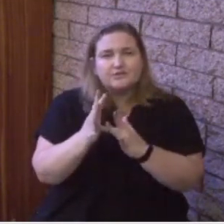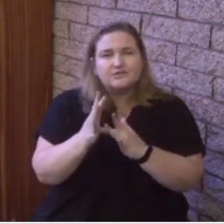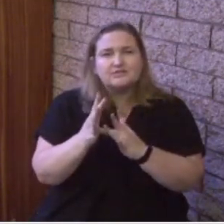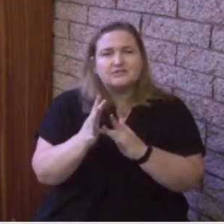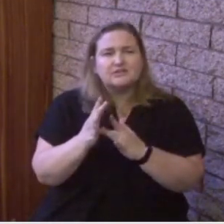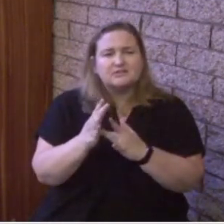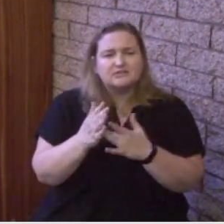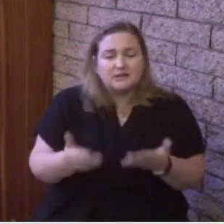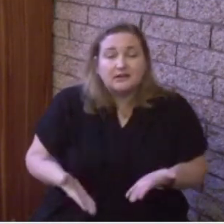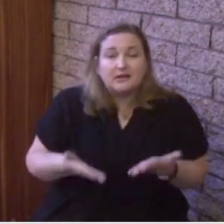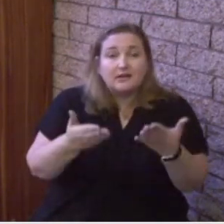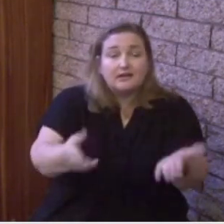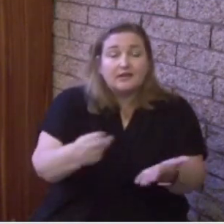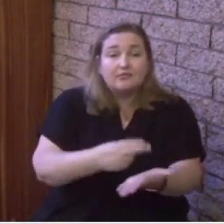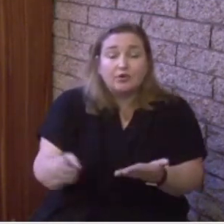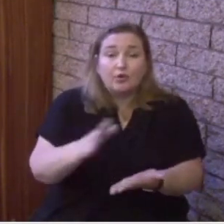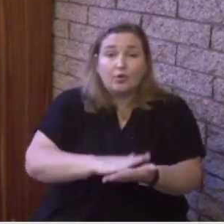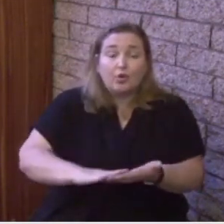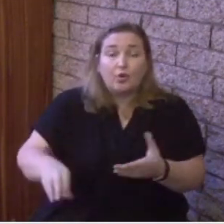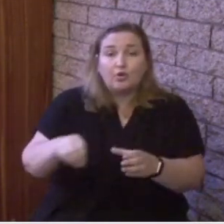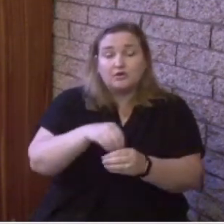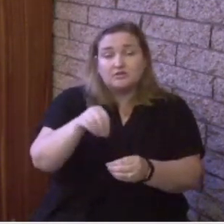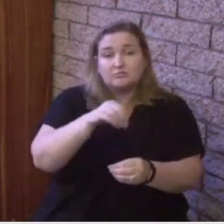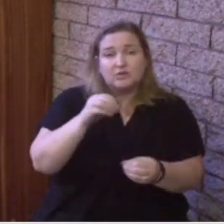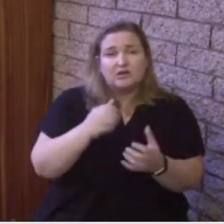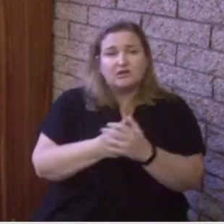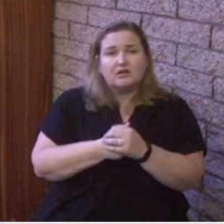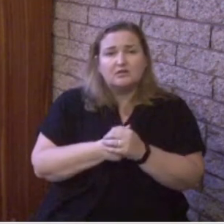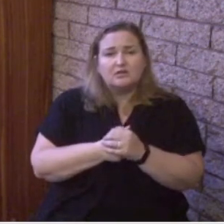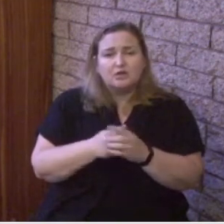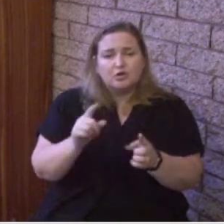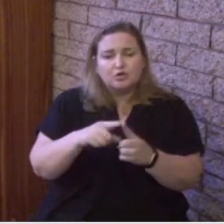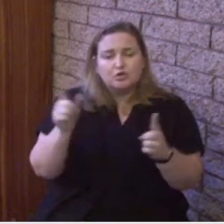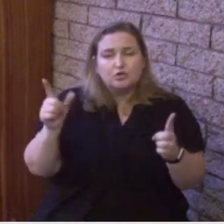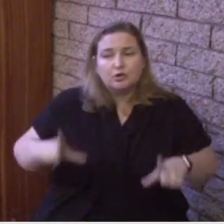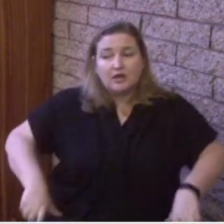us to live out each day boldly for Him.